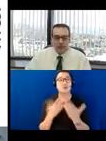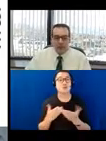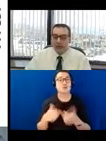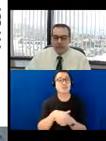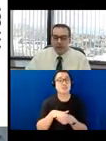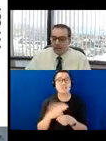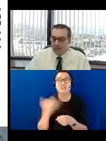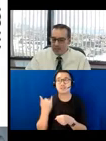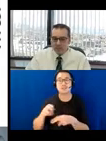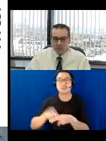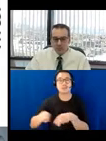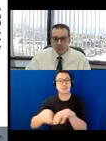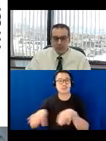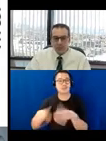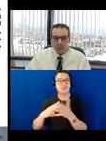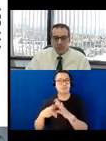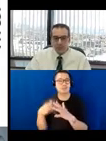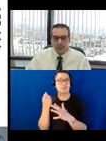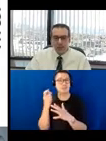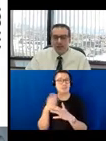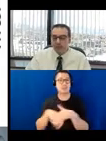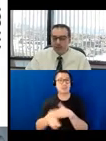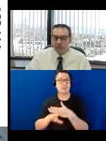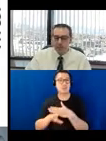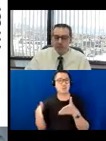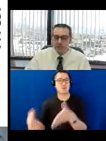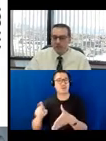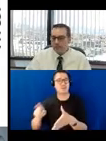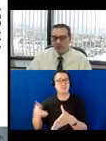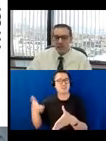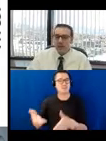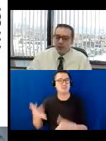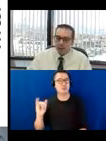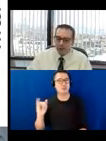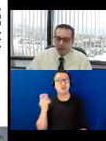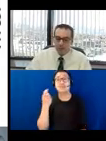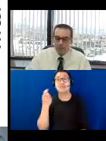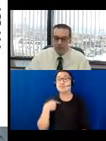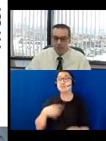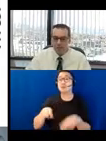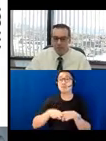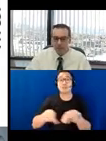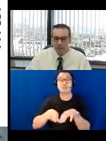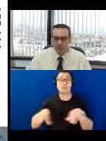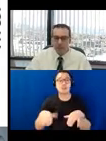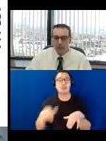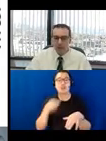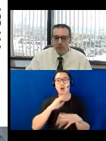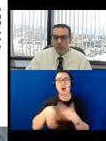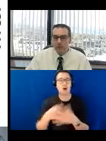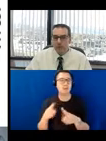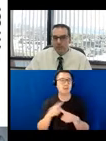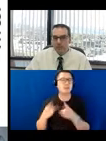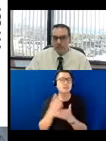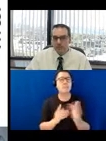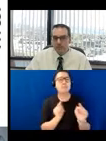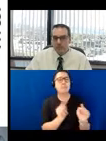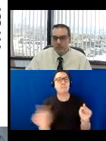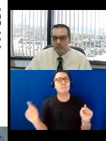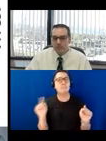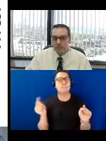they need to be on an accessible route. And considerations for benches, again, not all of them, but for some of them, you want some,